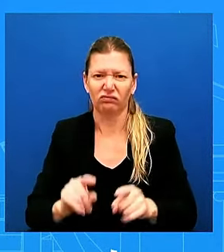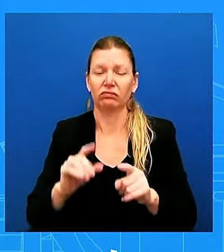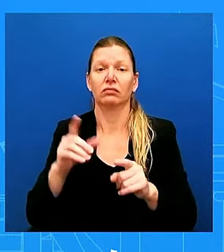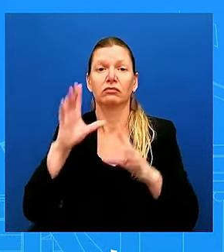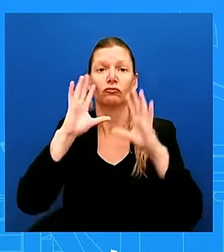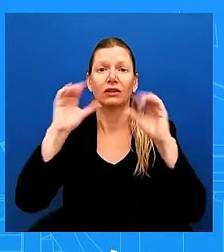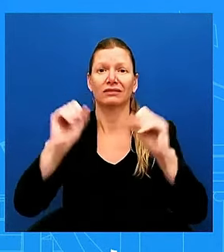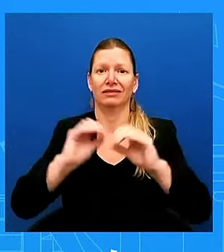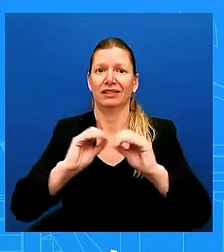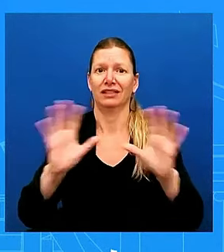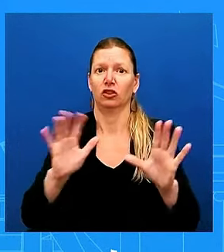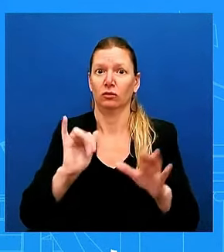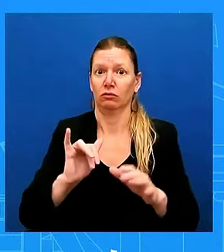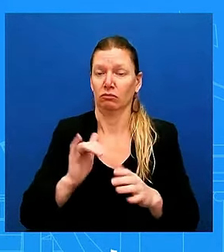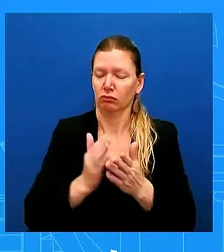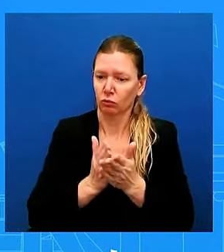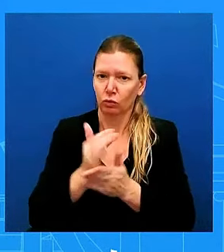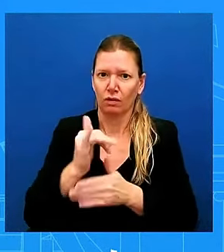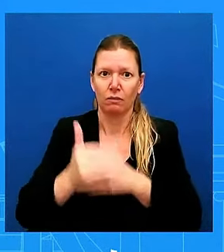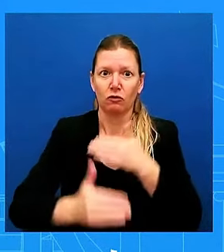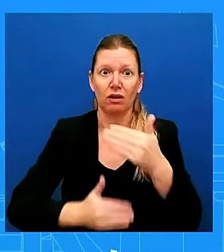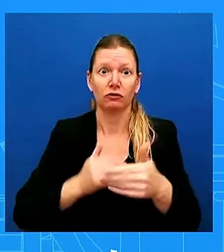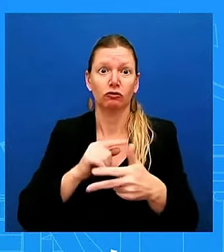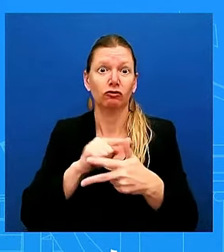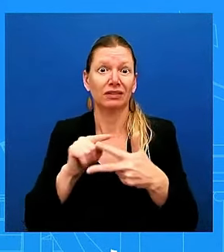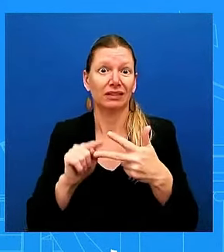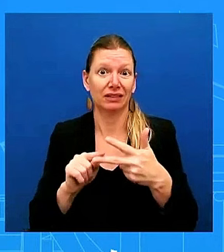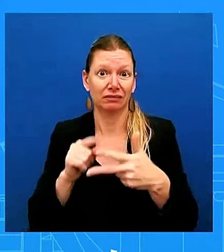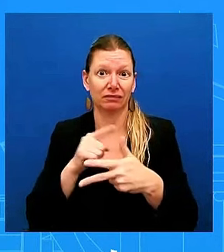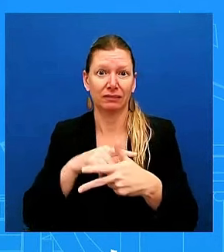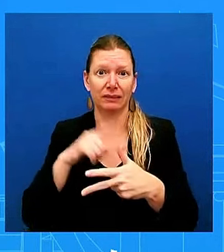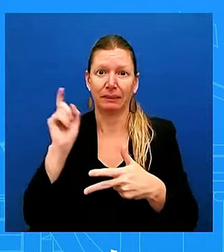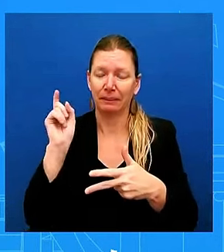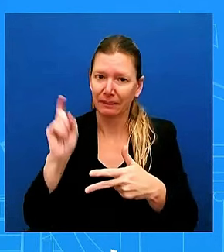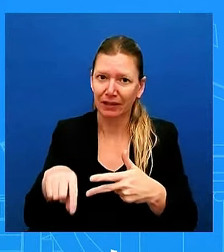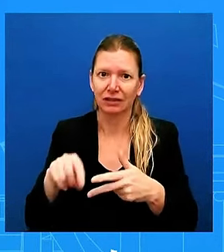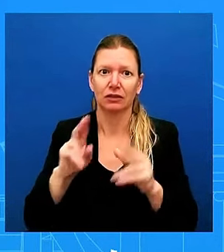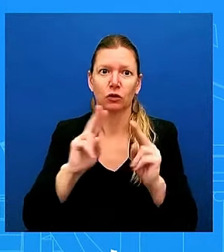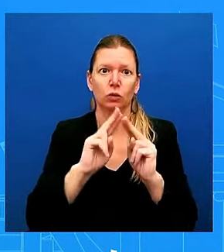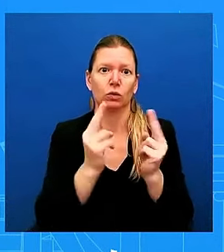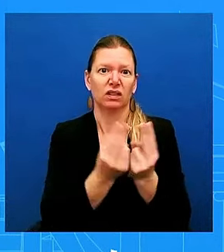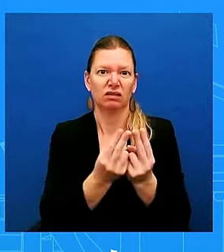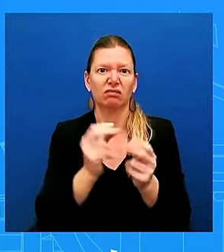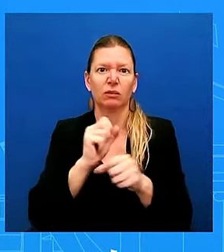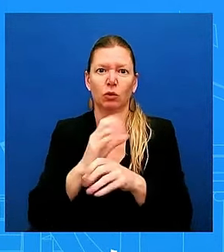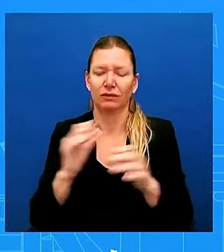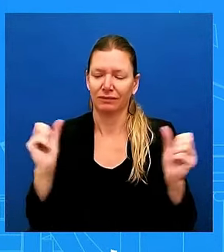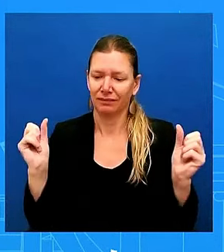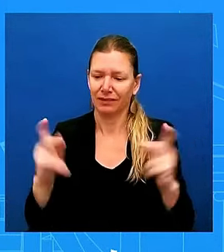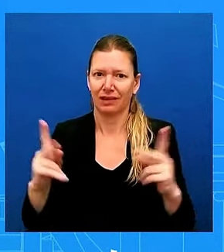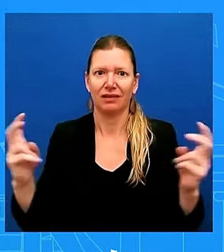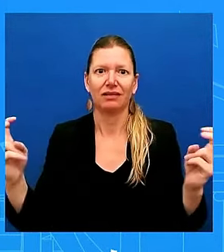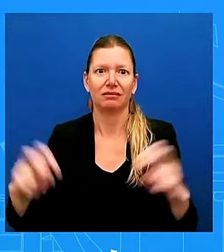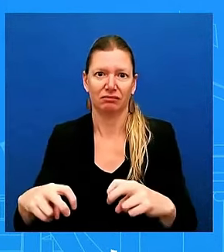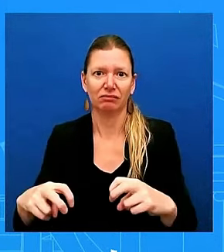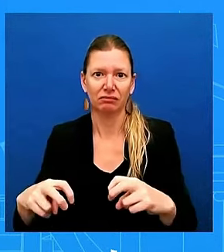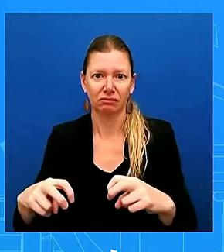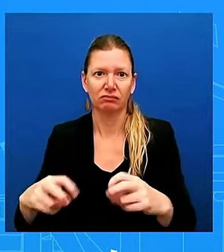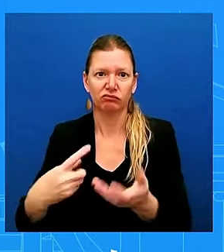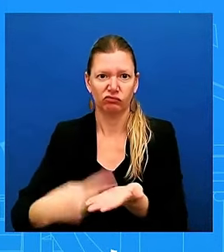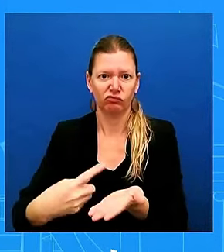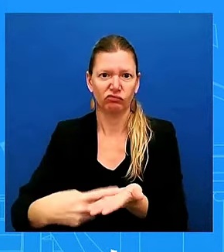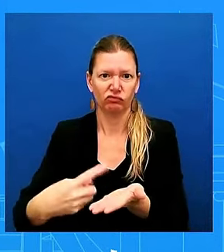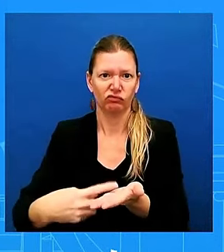employers back to the table on the basis of a strong progress on wages so nothing would get in the way of hurricane